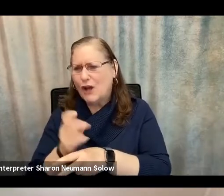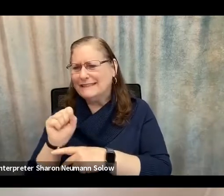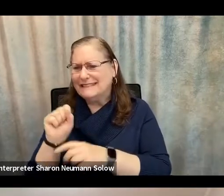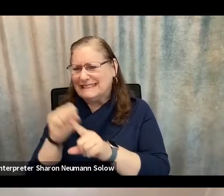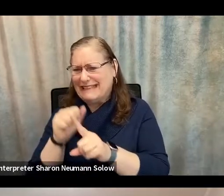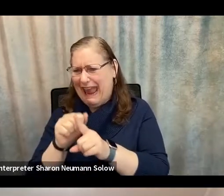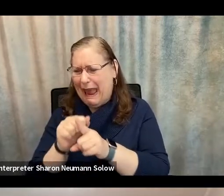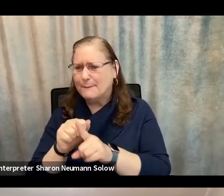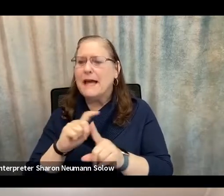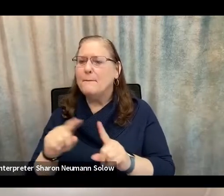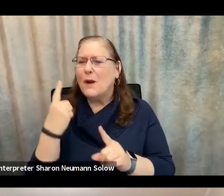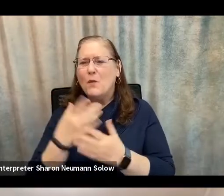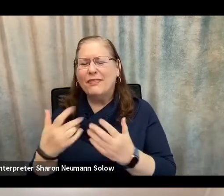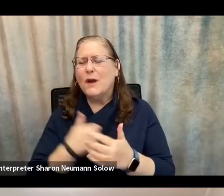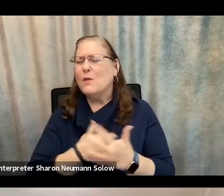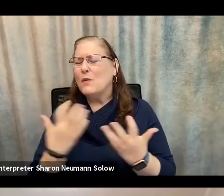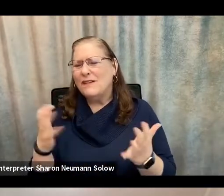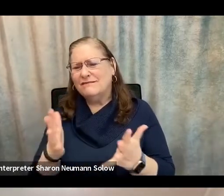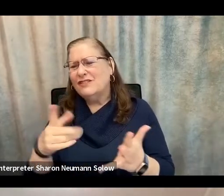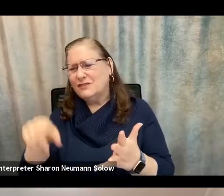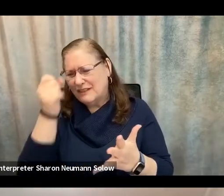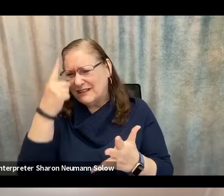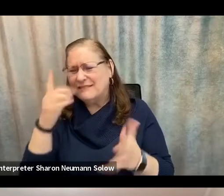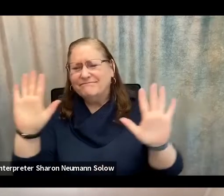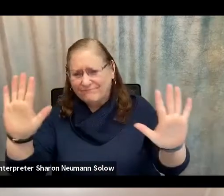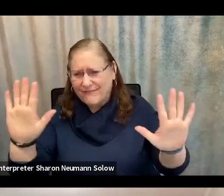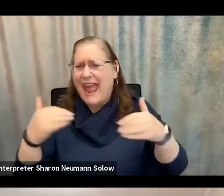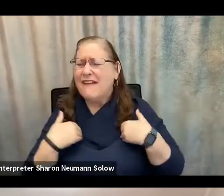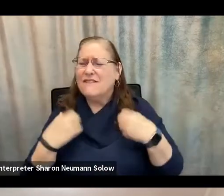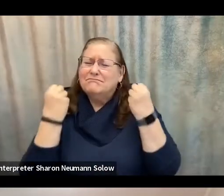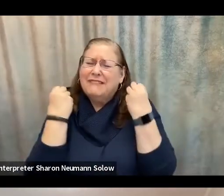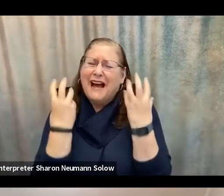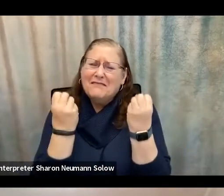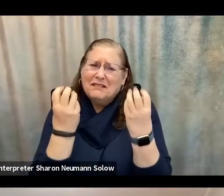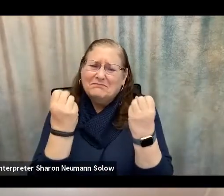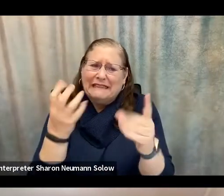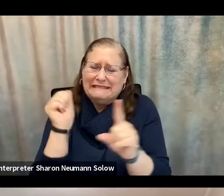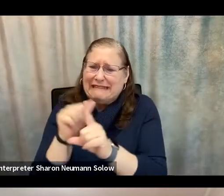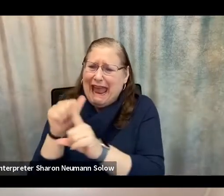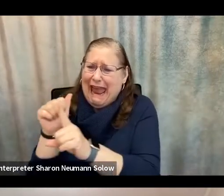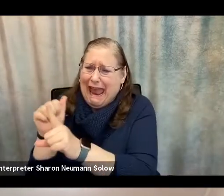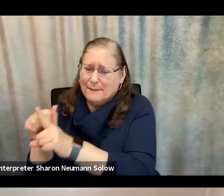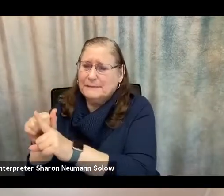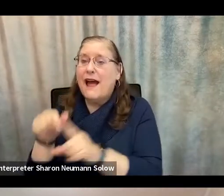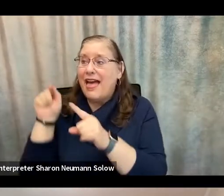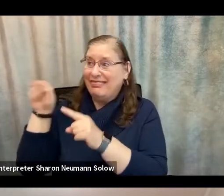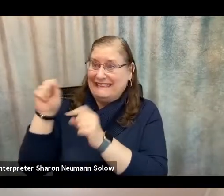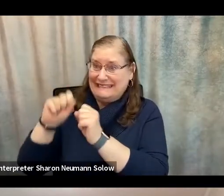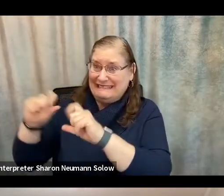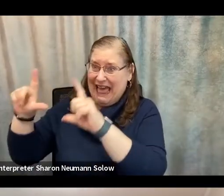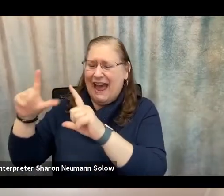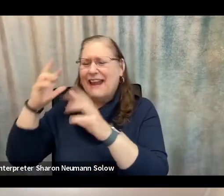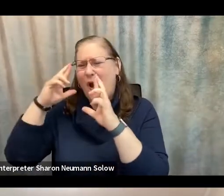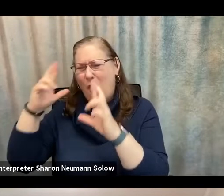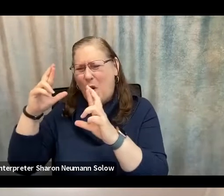want to push for today, there is that there are a ton of scams out there. And this slide in particular is the slide that I really